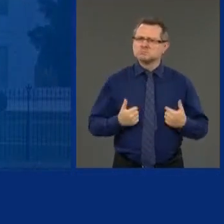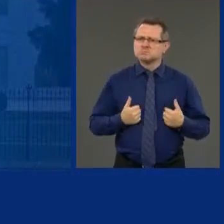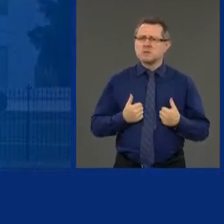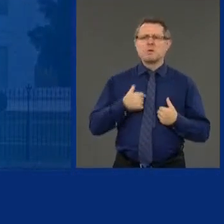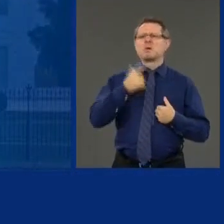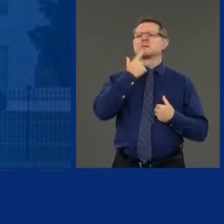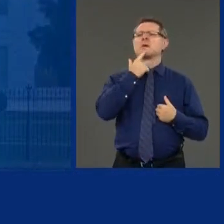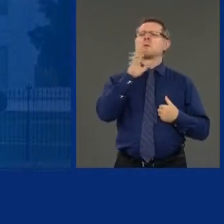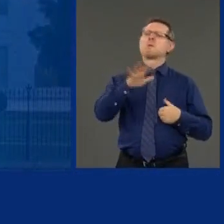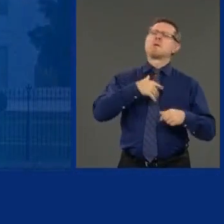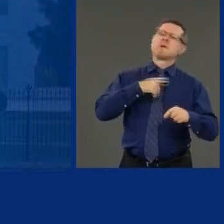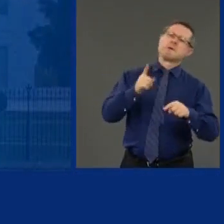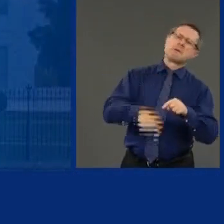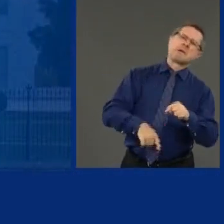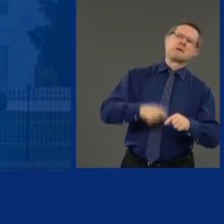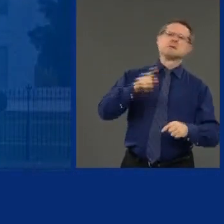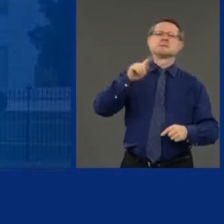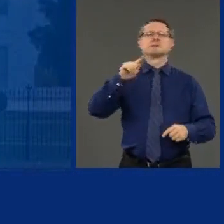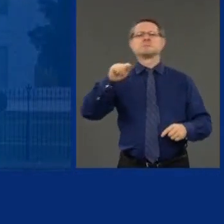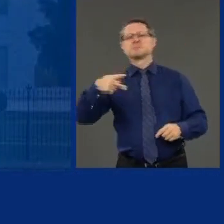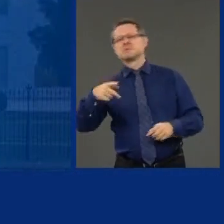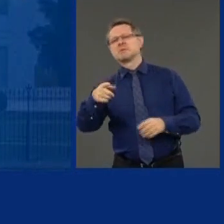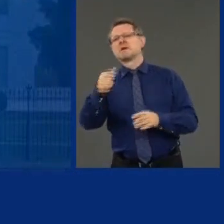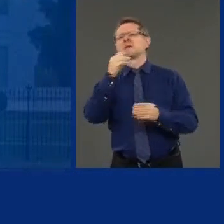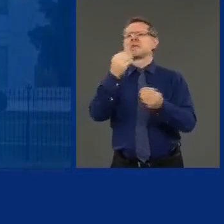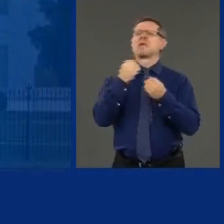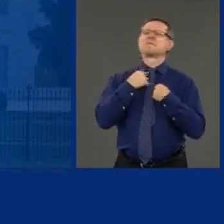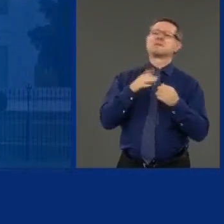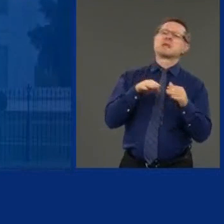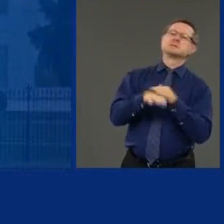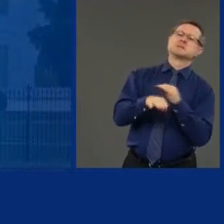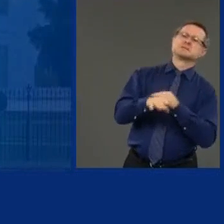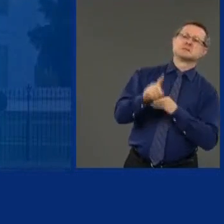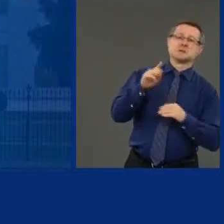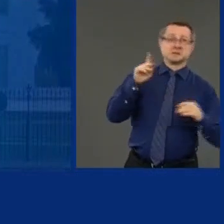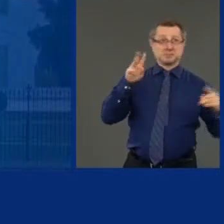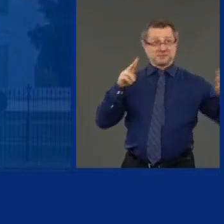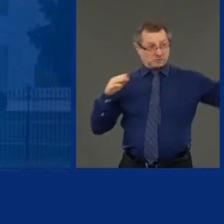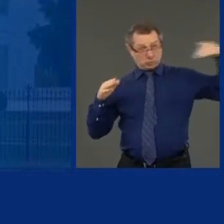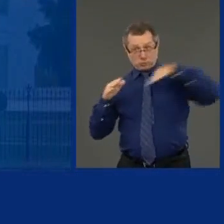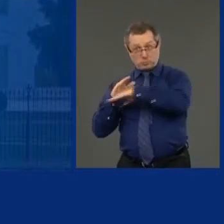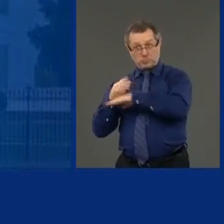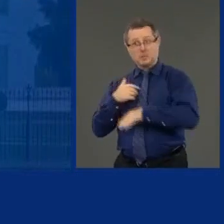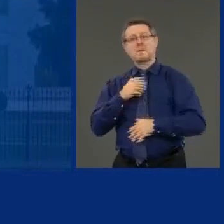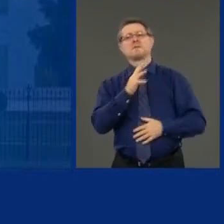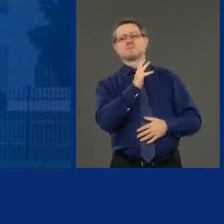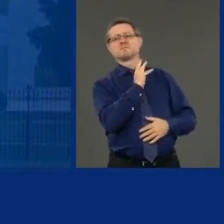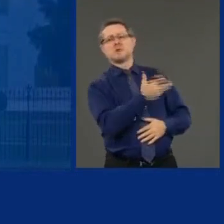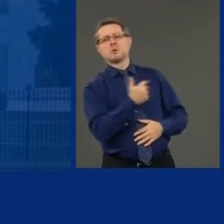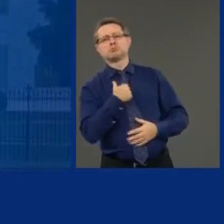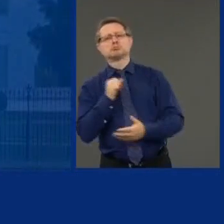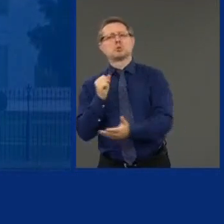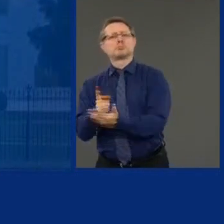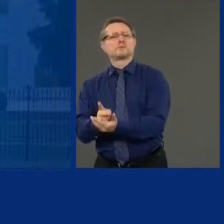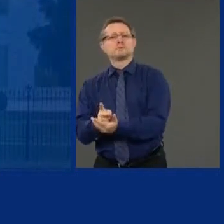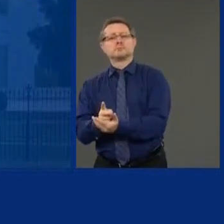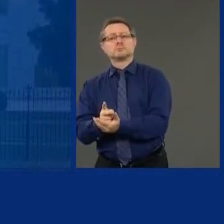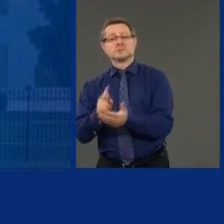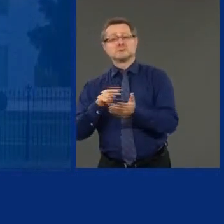Program because you won't give us DMV information. Okay. You got it. That's your issue.